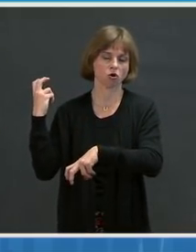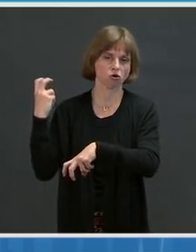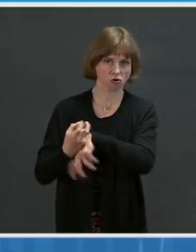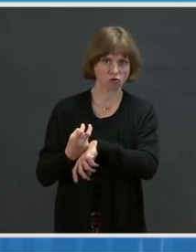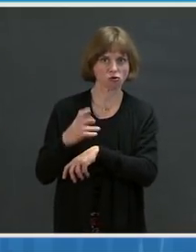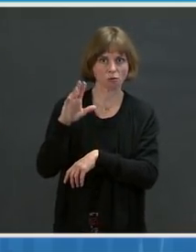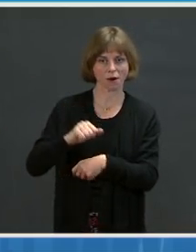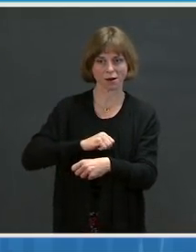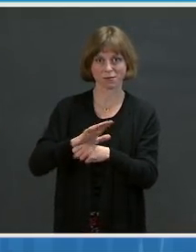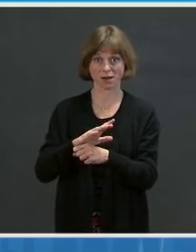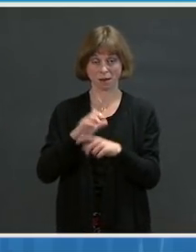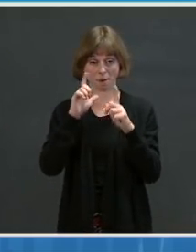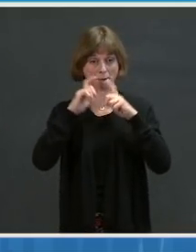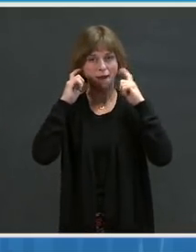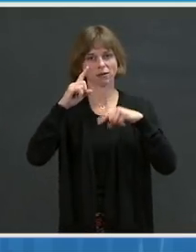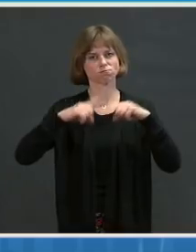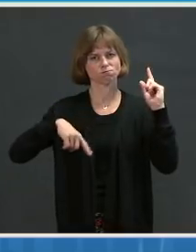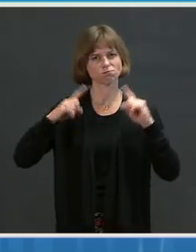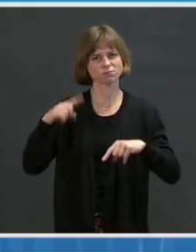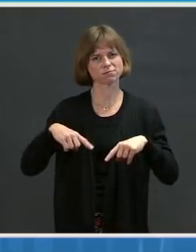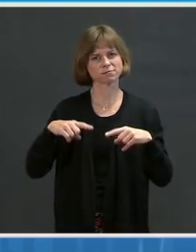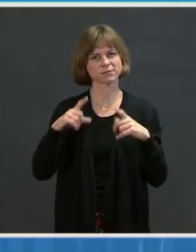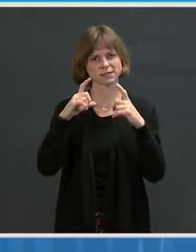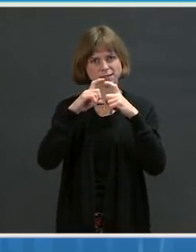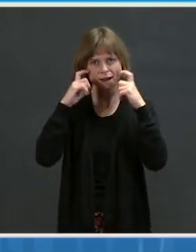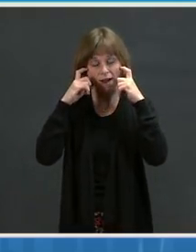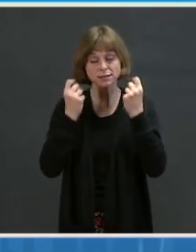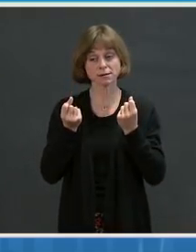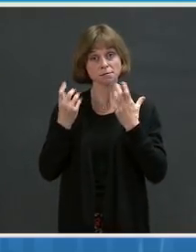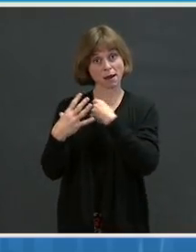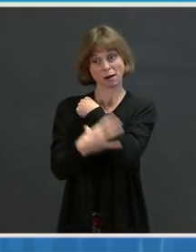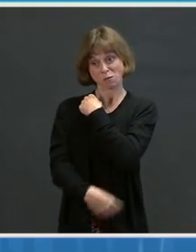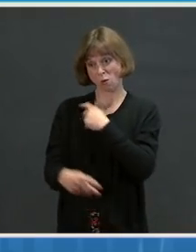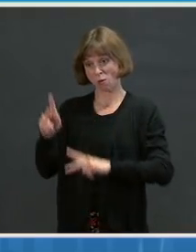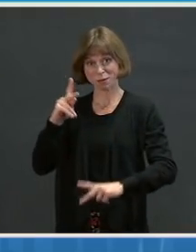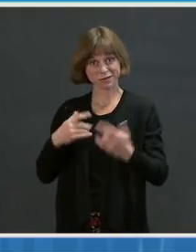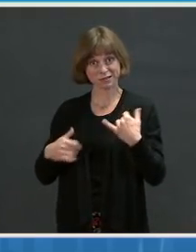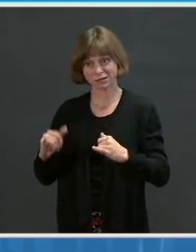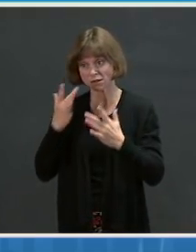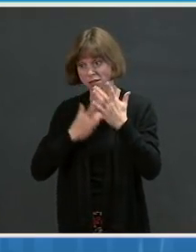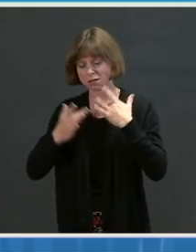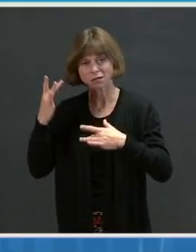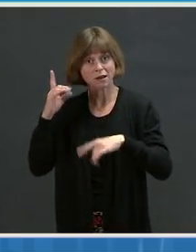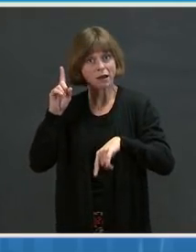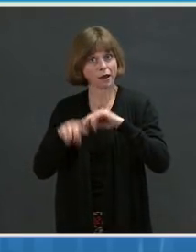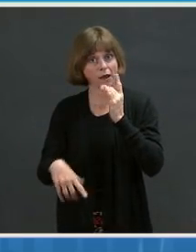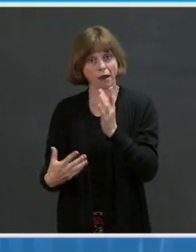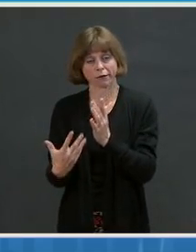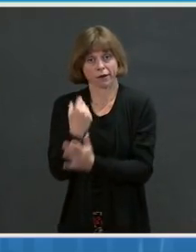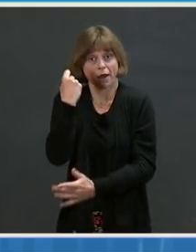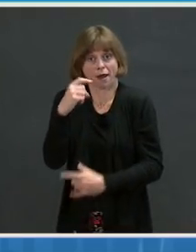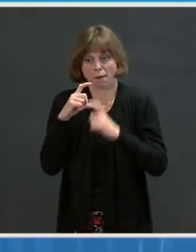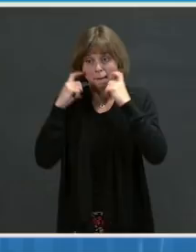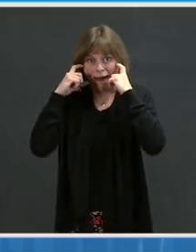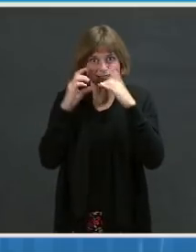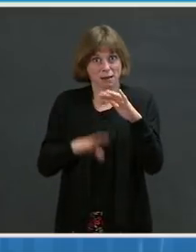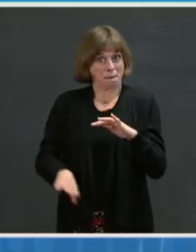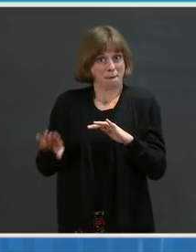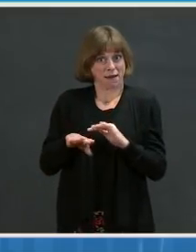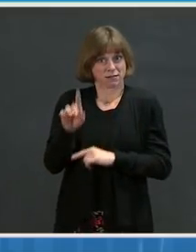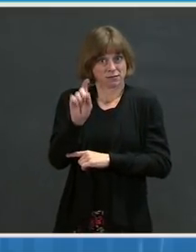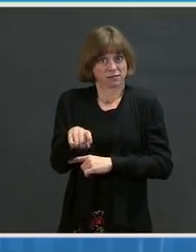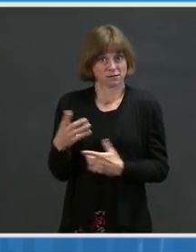shapes and sizes, many low-income Americans still lack affordable access to this basic protection.